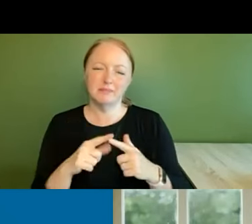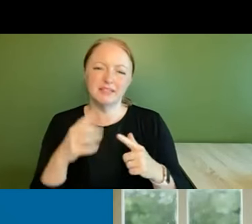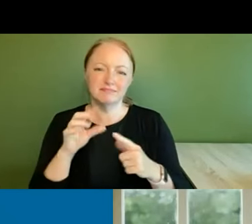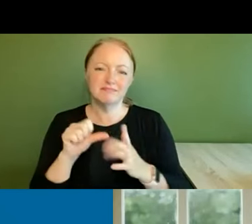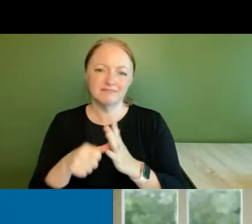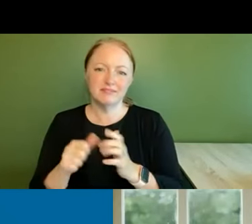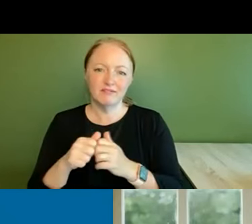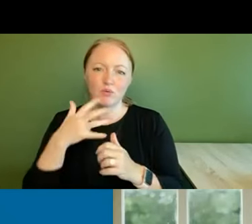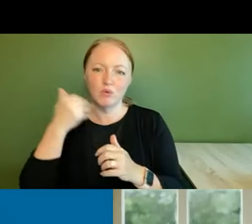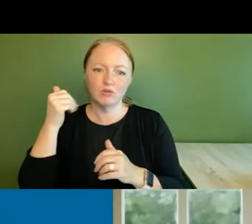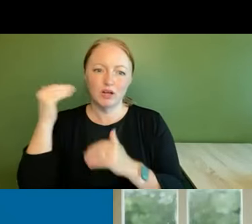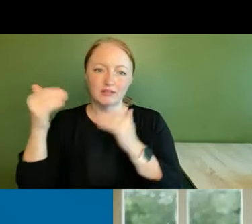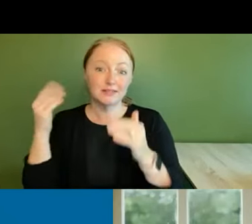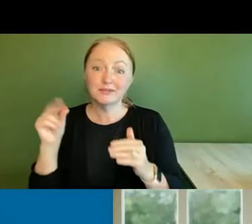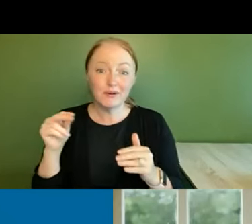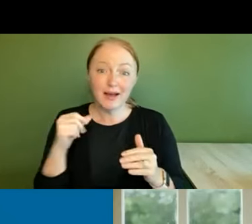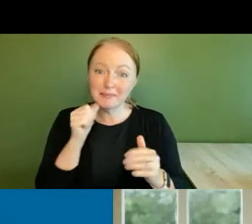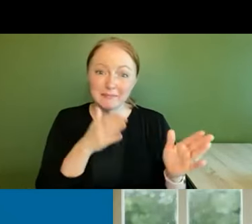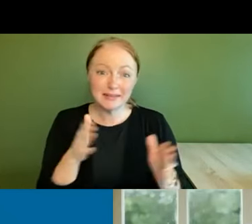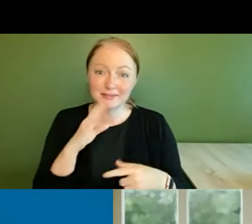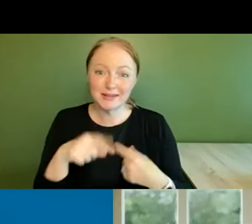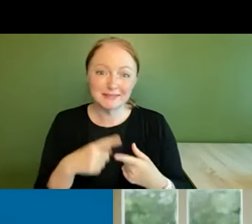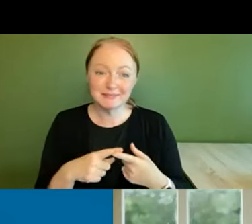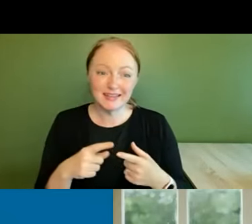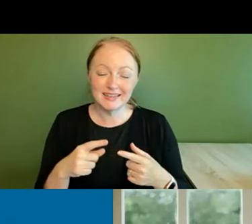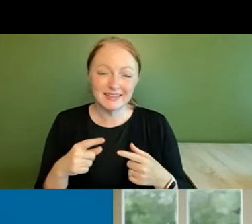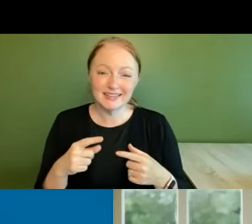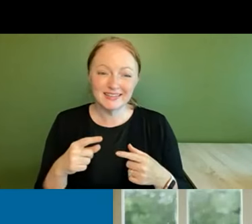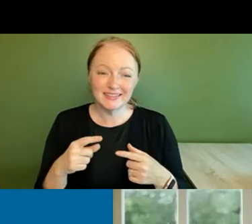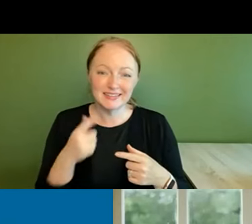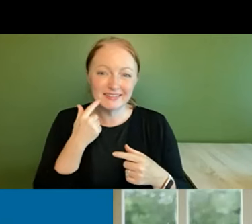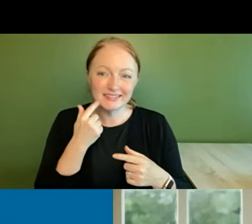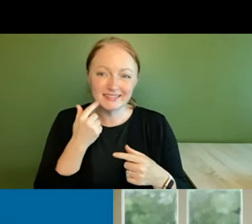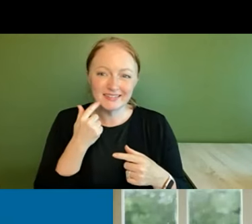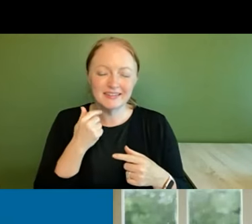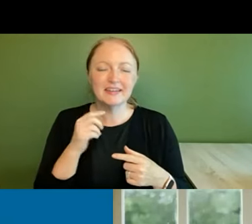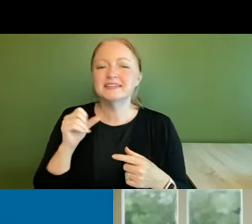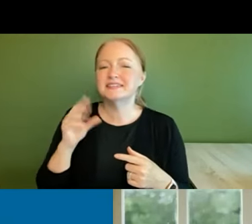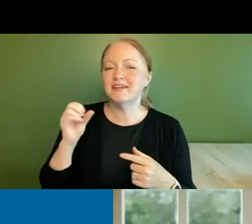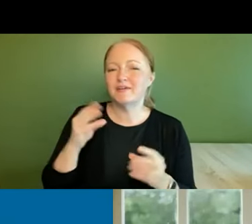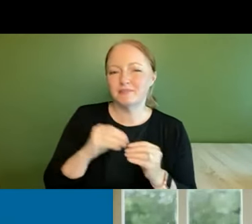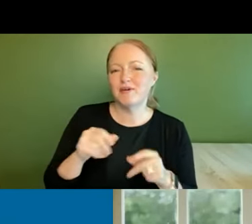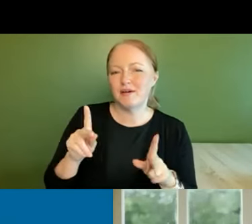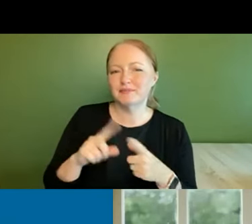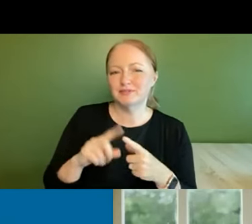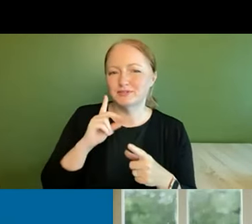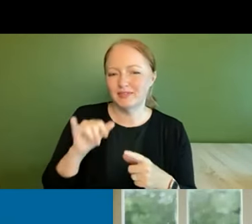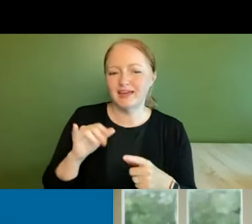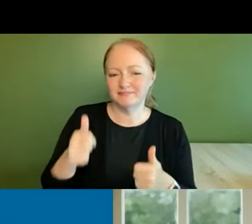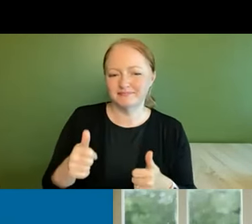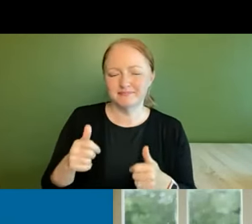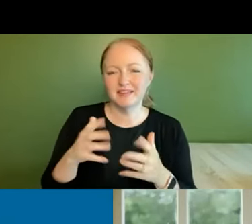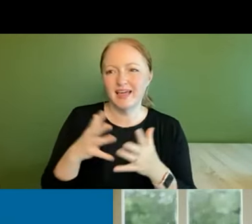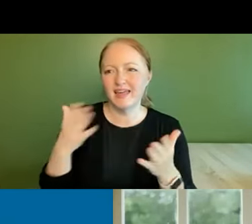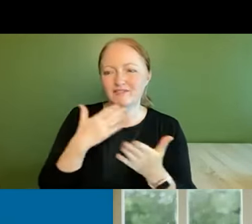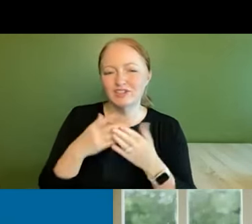adults and no i wasn't going to talk about we will definitely have more opportunities to do so because there's a lot of